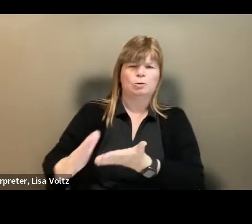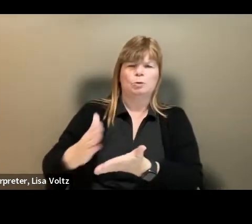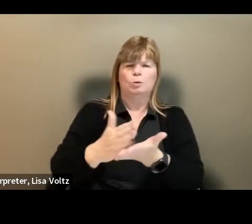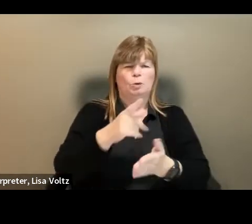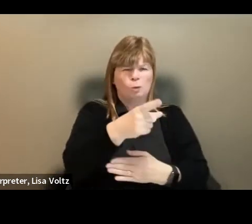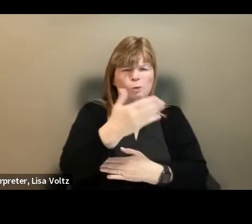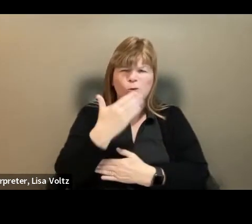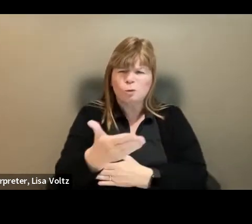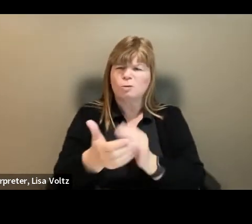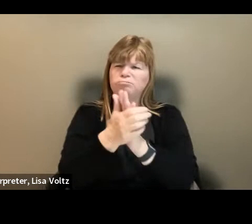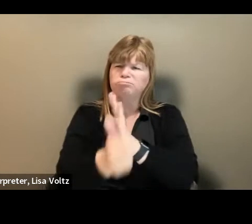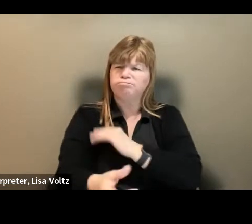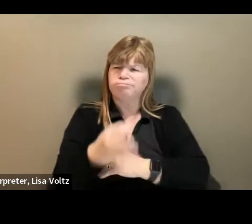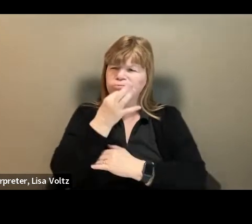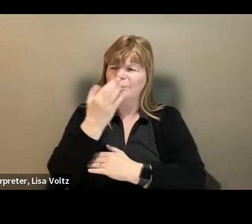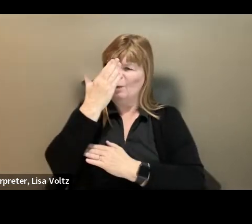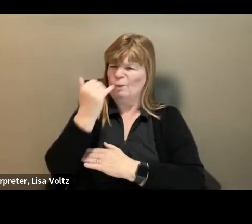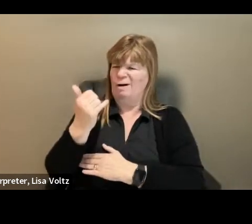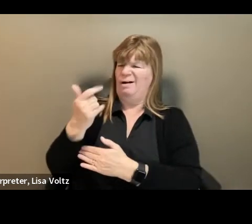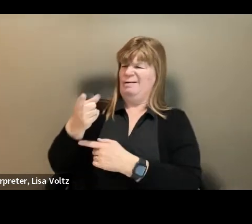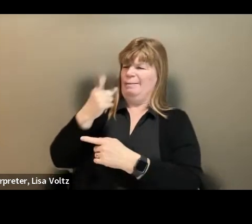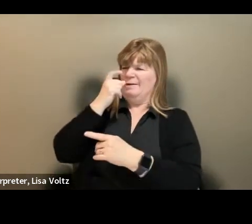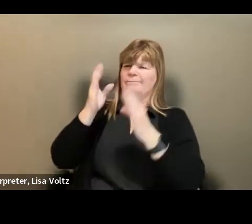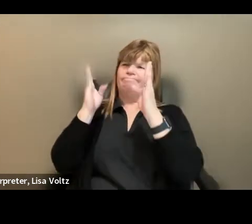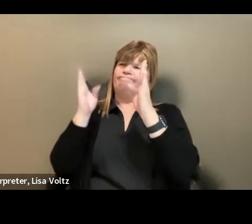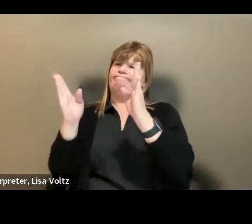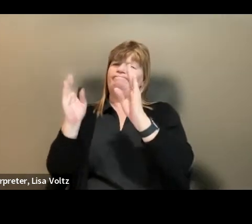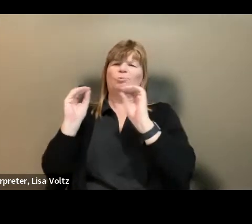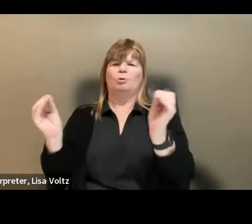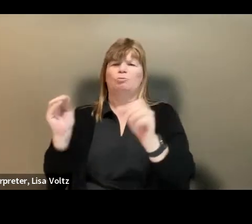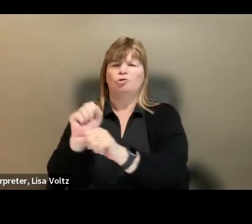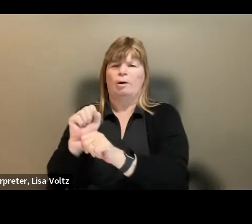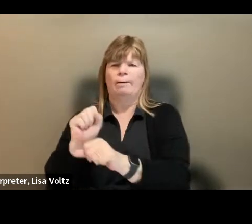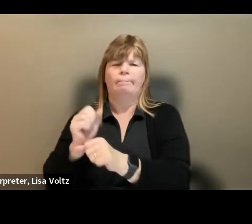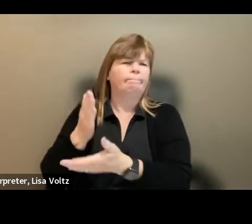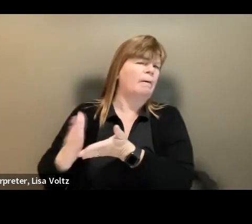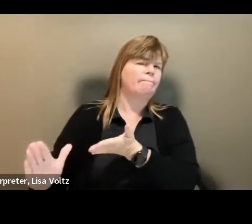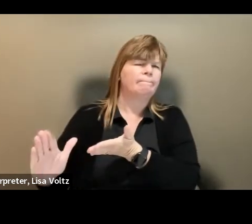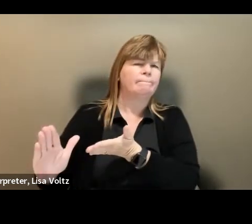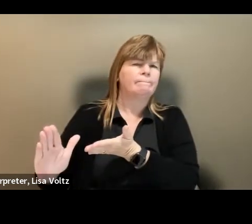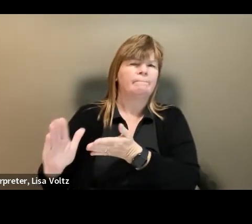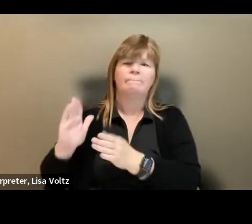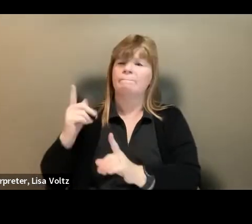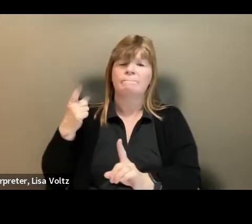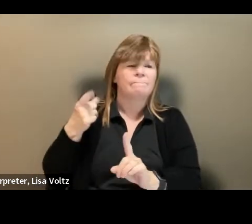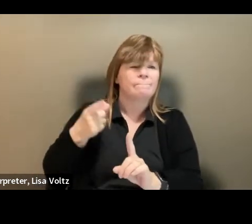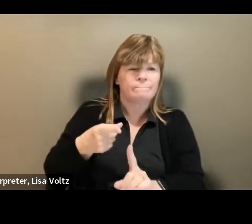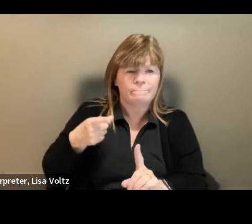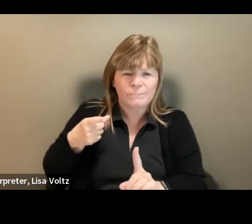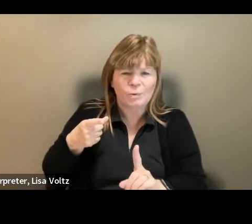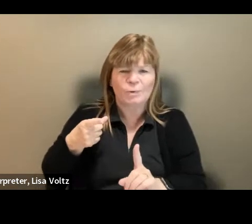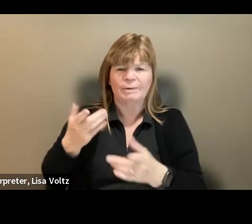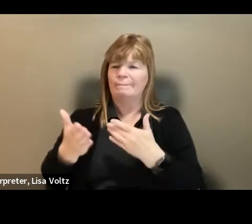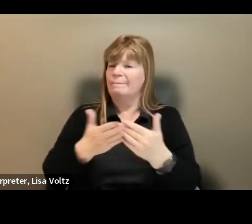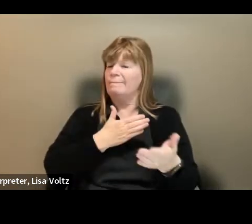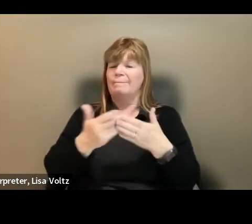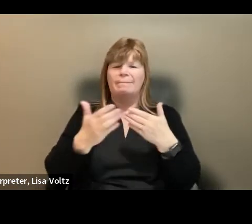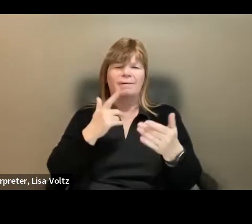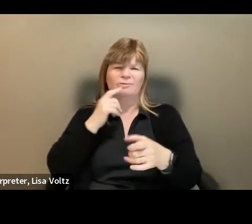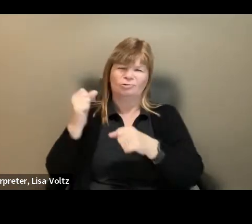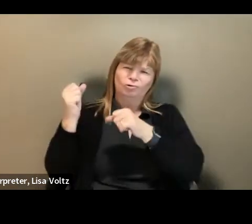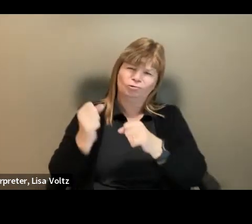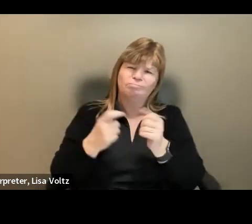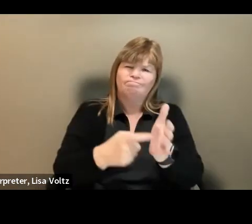workers simply because of a period of unemployment. The bottom line is that despite a strong